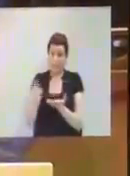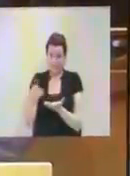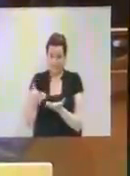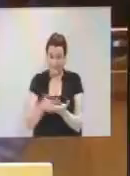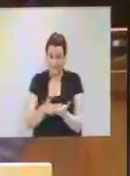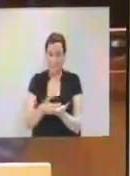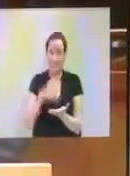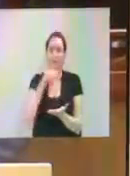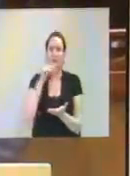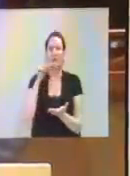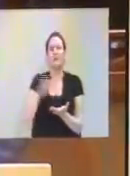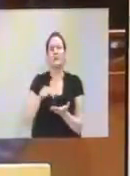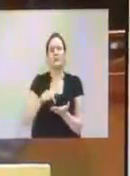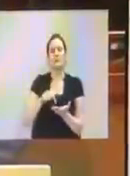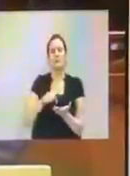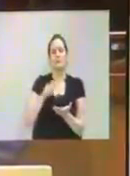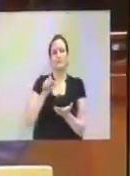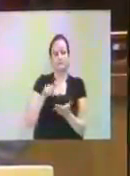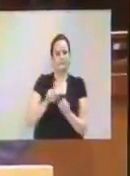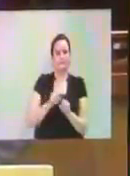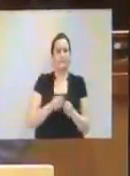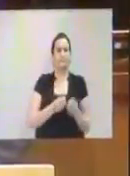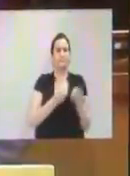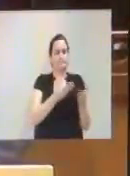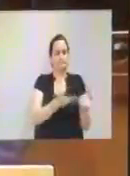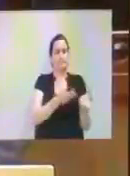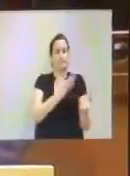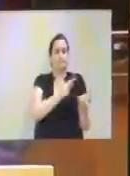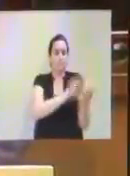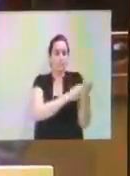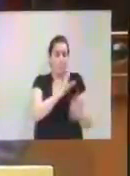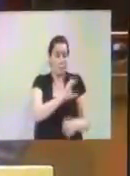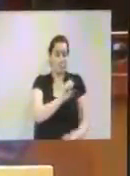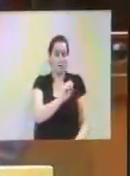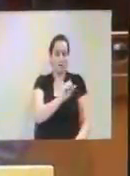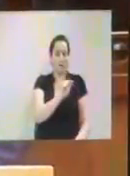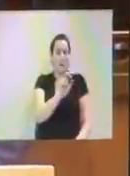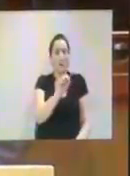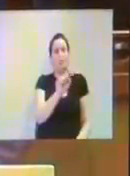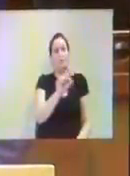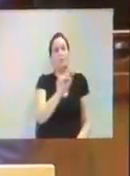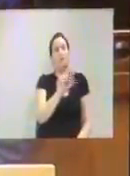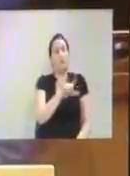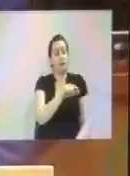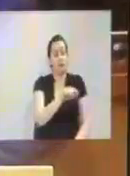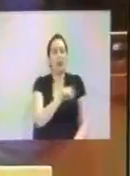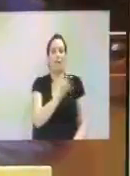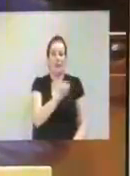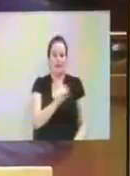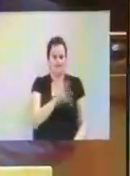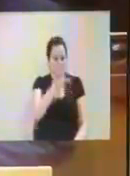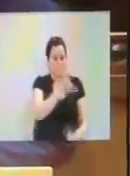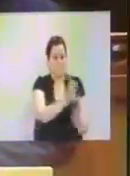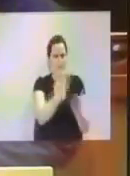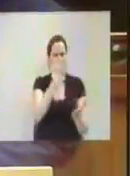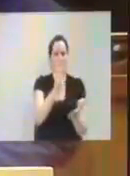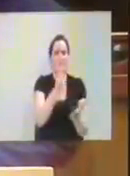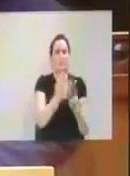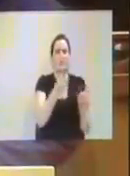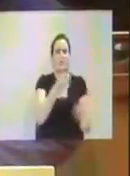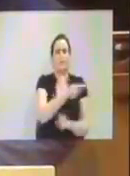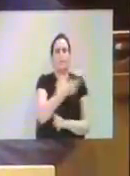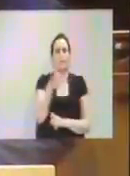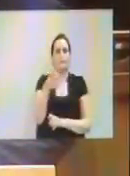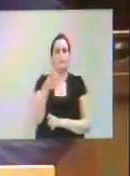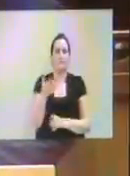powers upon Sanral to enforce payment of tolls. In particular, the Gauteng